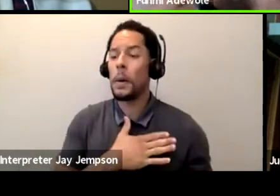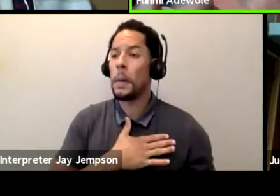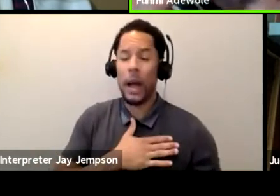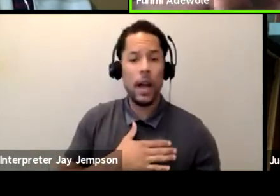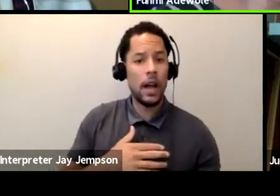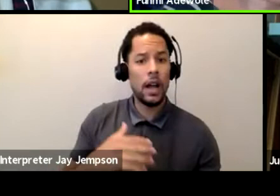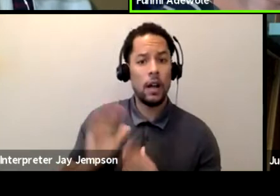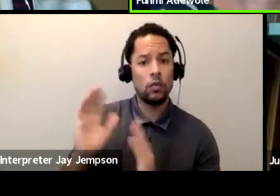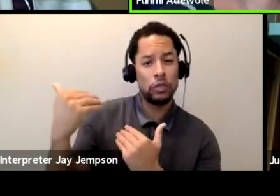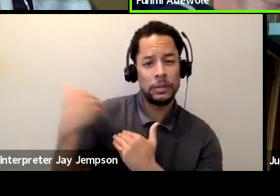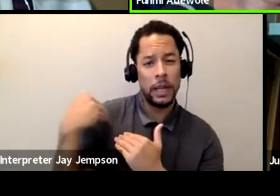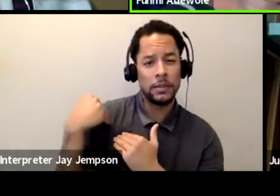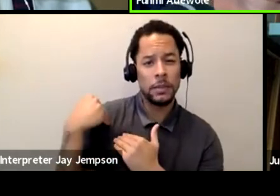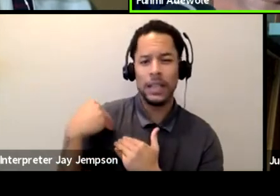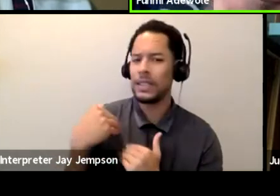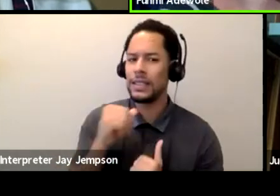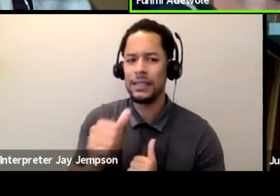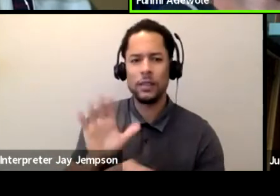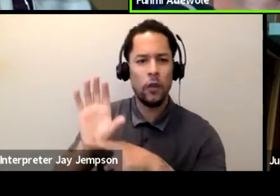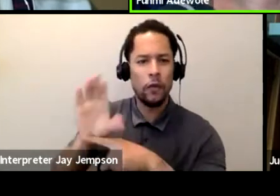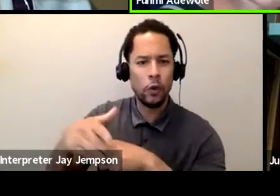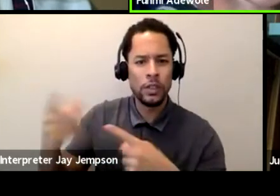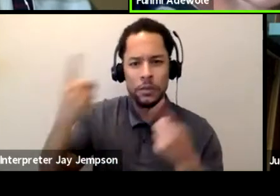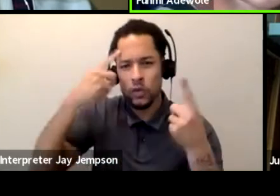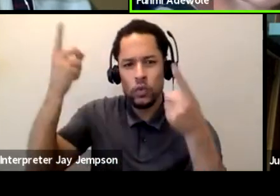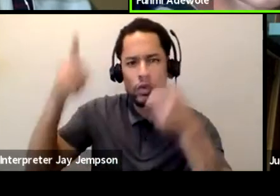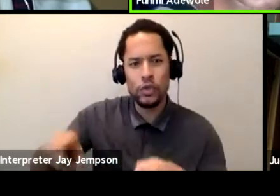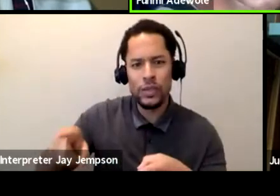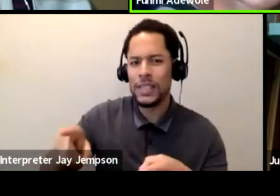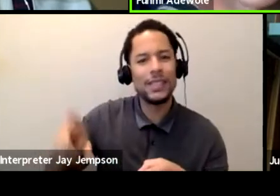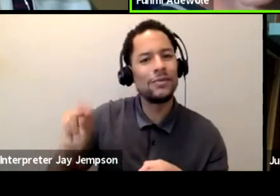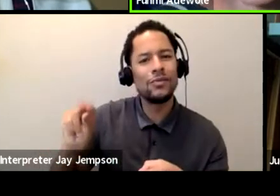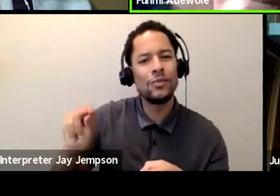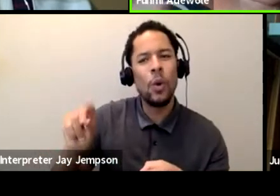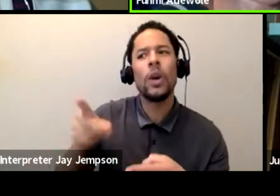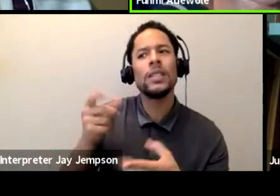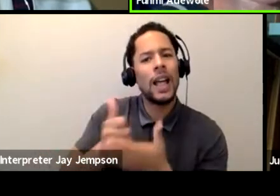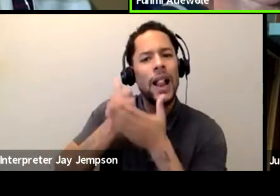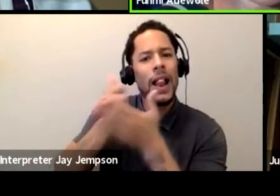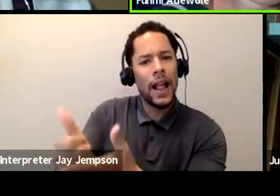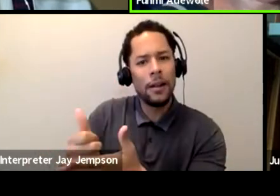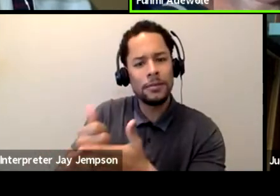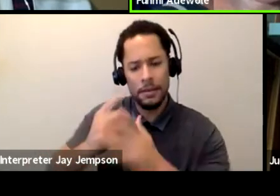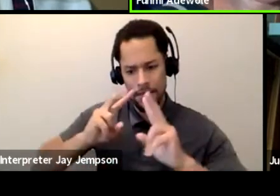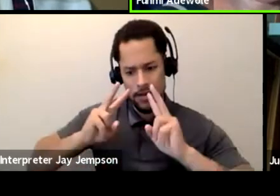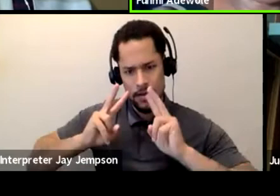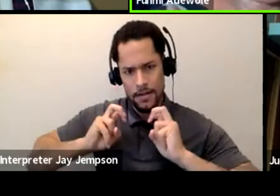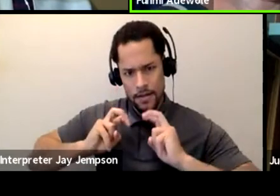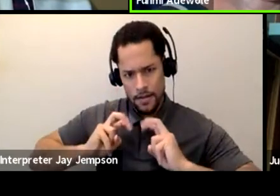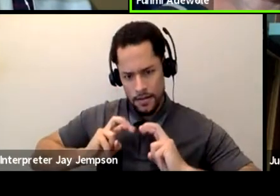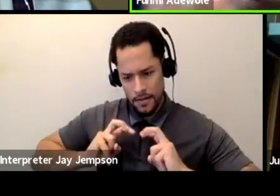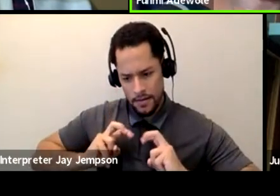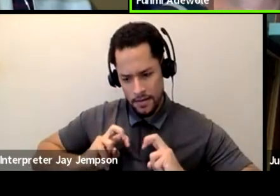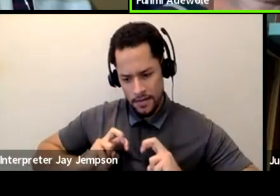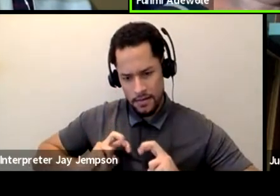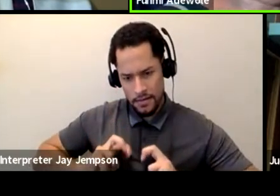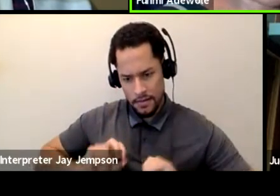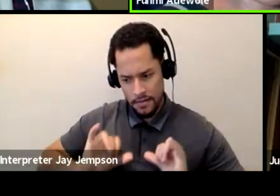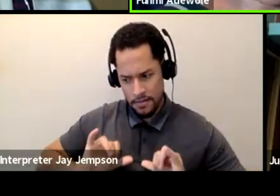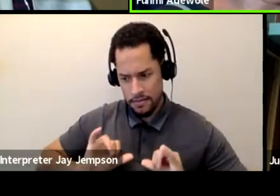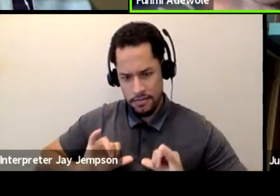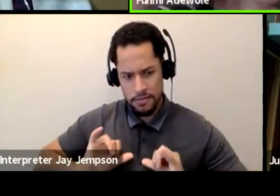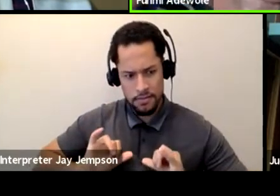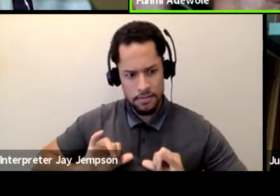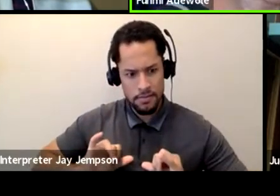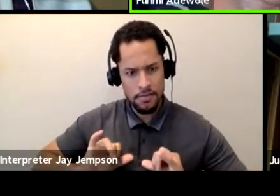me, but to dig deeper into themselves. And if I say, why do you want to do that, they might, uh, the idea is that they have to find